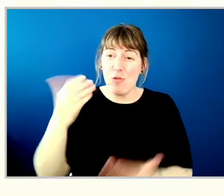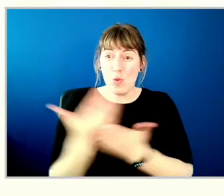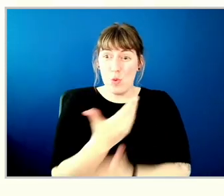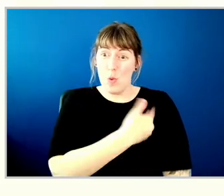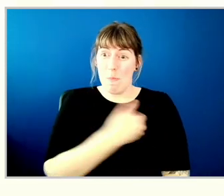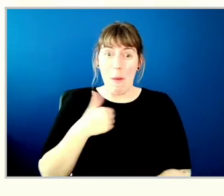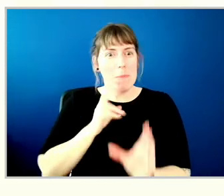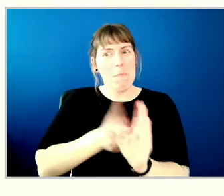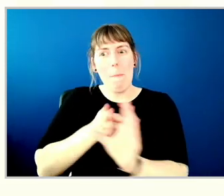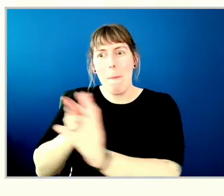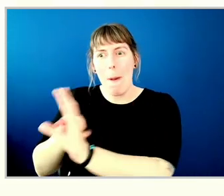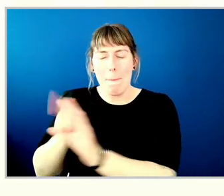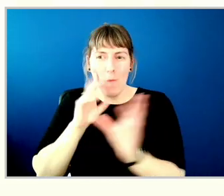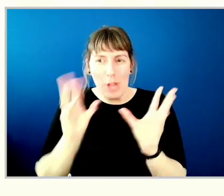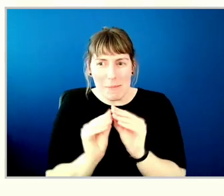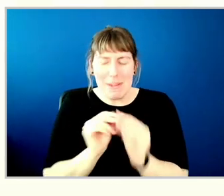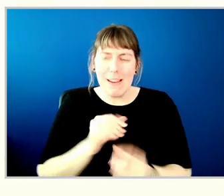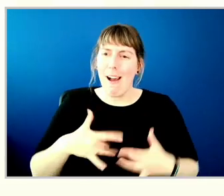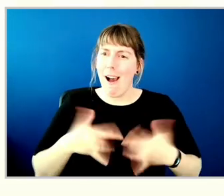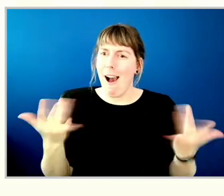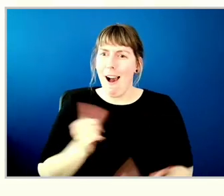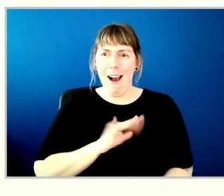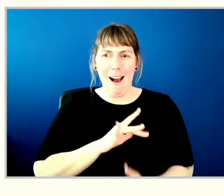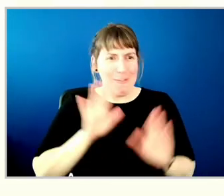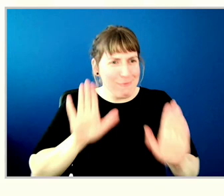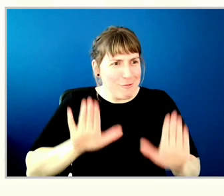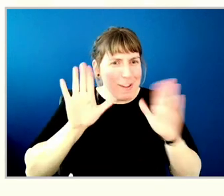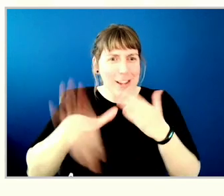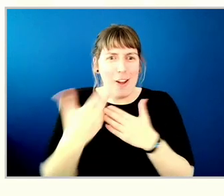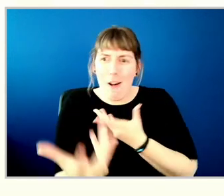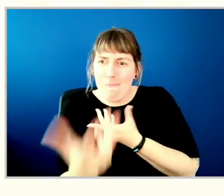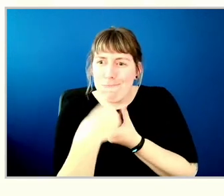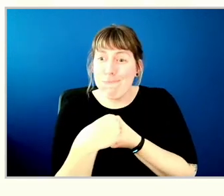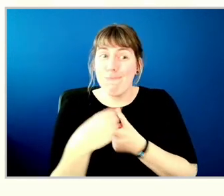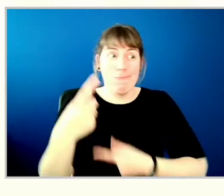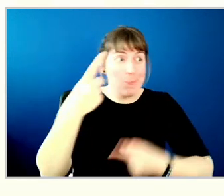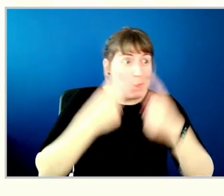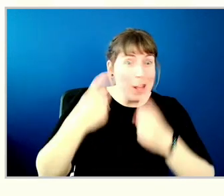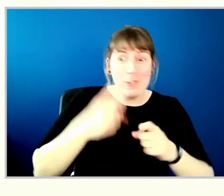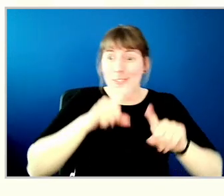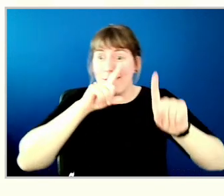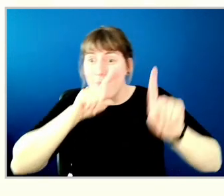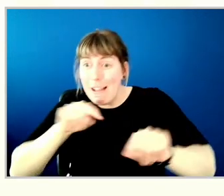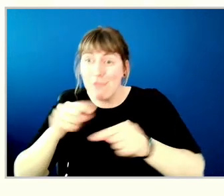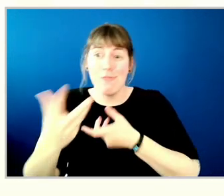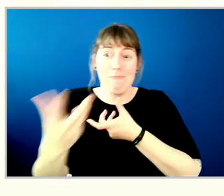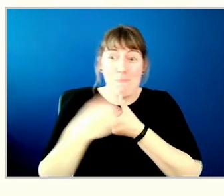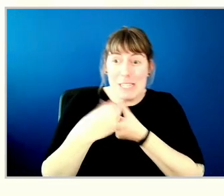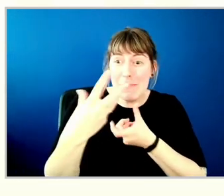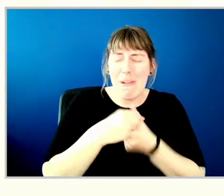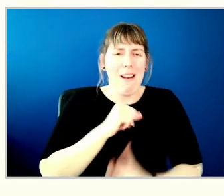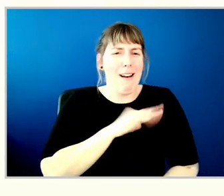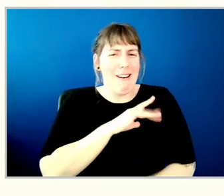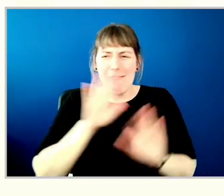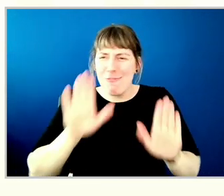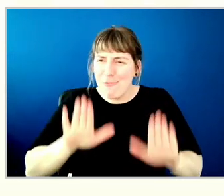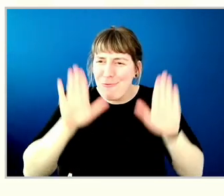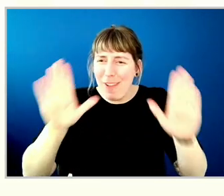meeting, and we've been delighted to have you engage with us through your questions and participate even from afar.